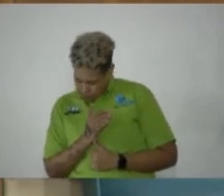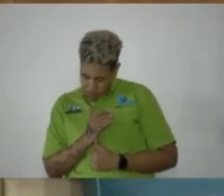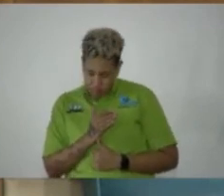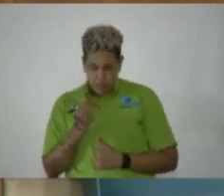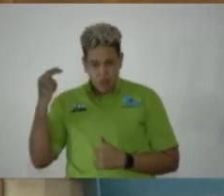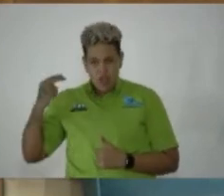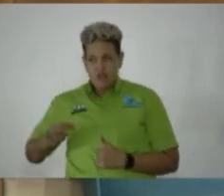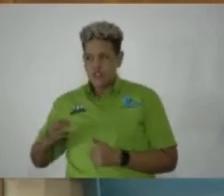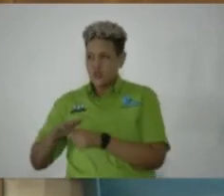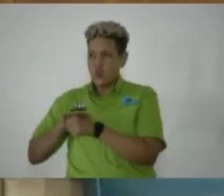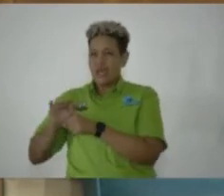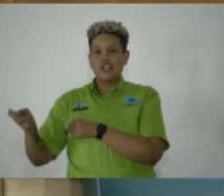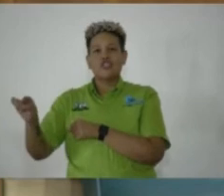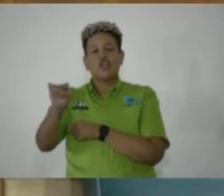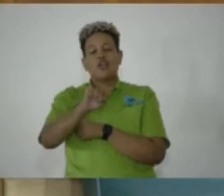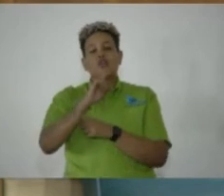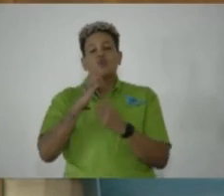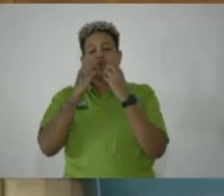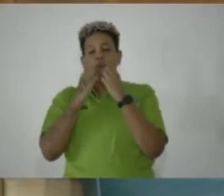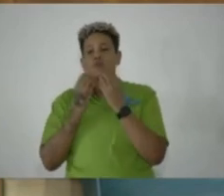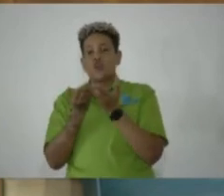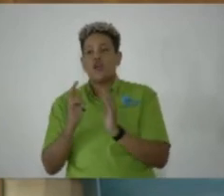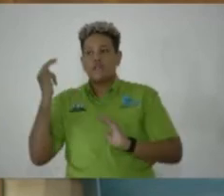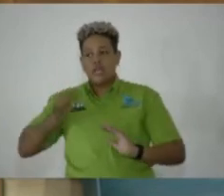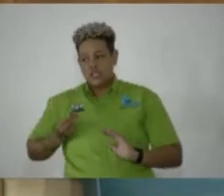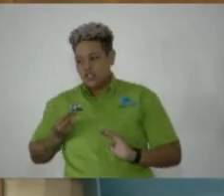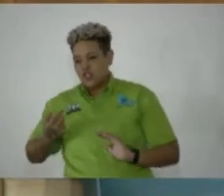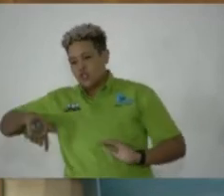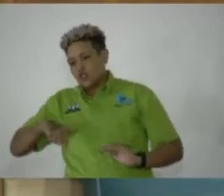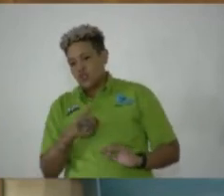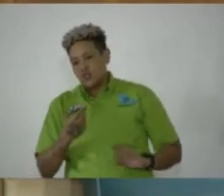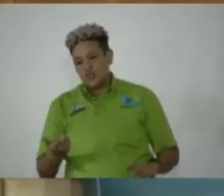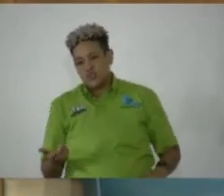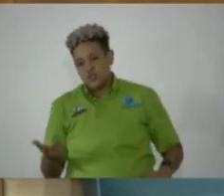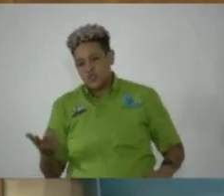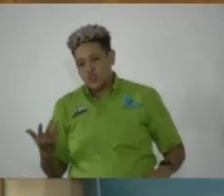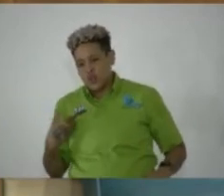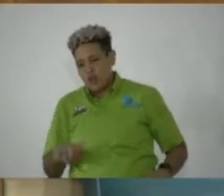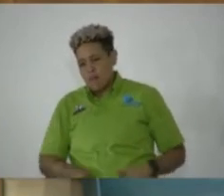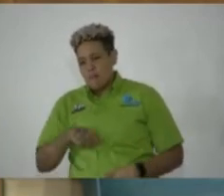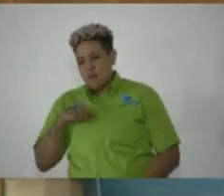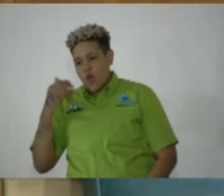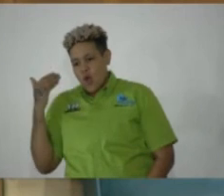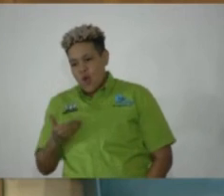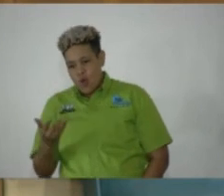sites, to preserve the history that we are so proud of.